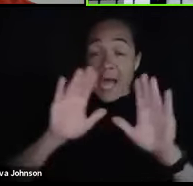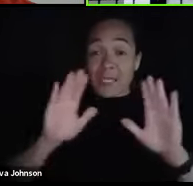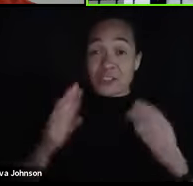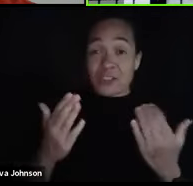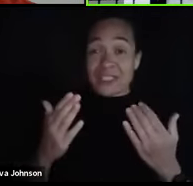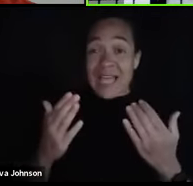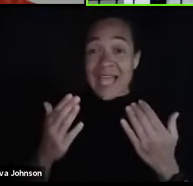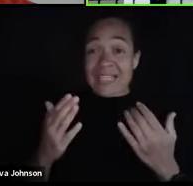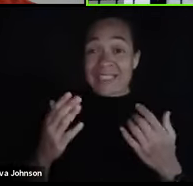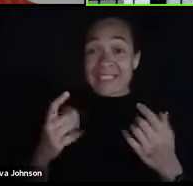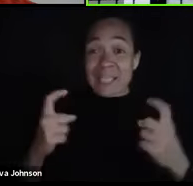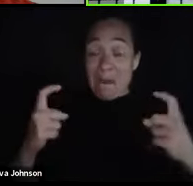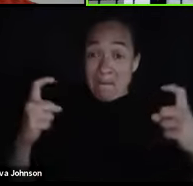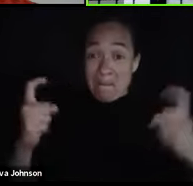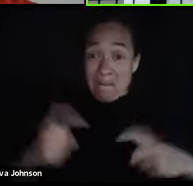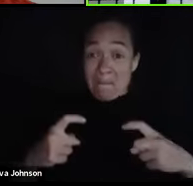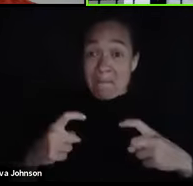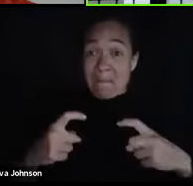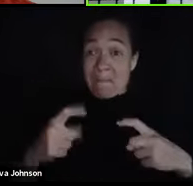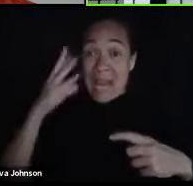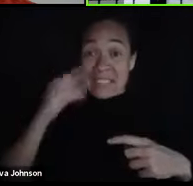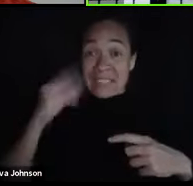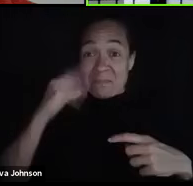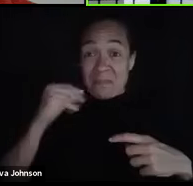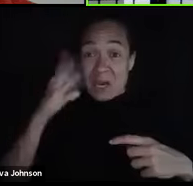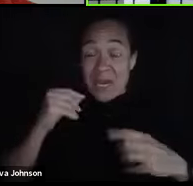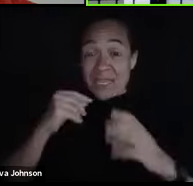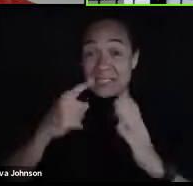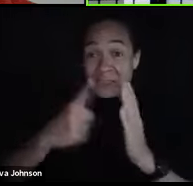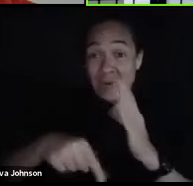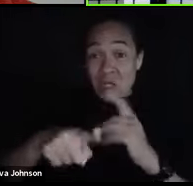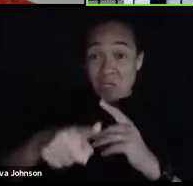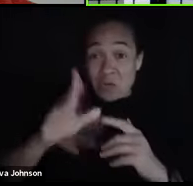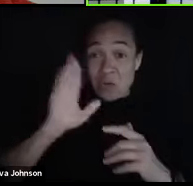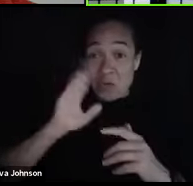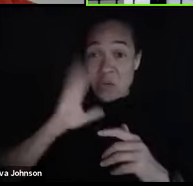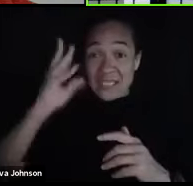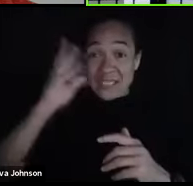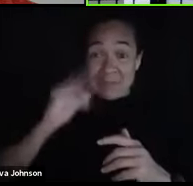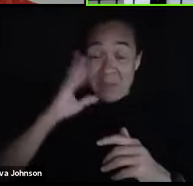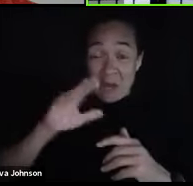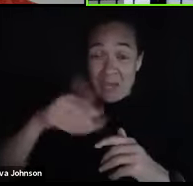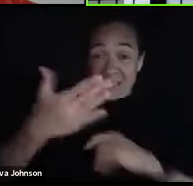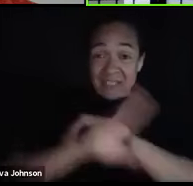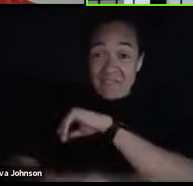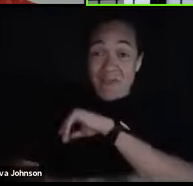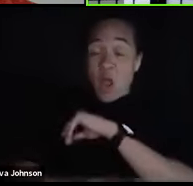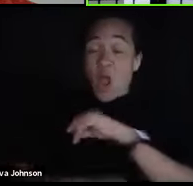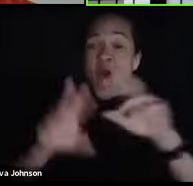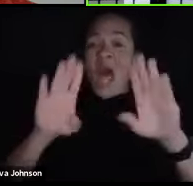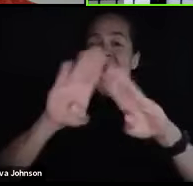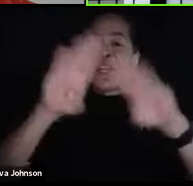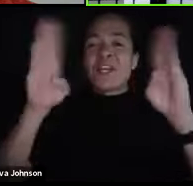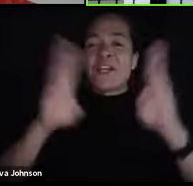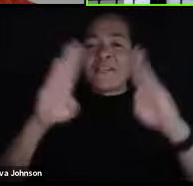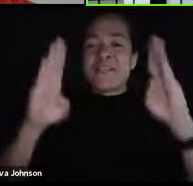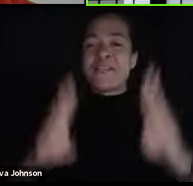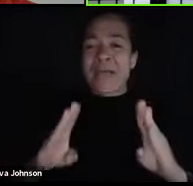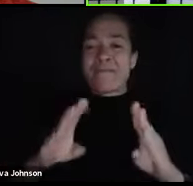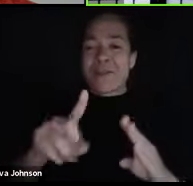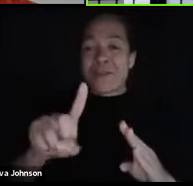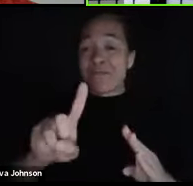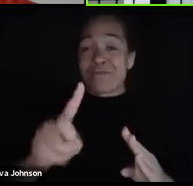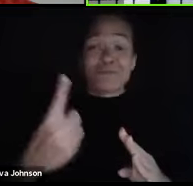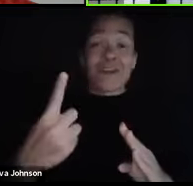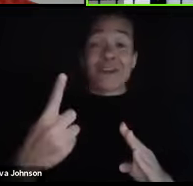to do what you are going to be required to do. It's going to be challenging in that sense. And